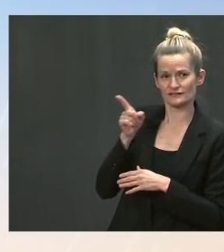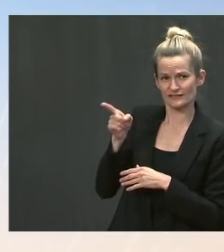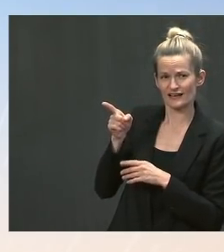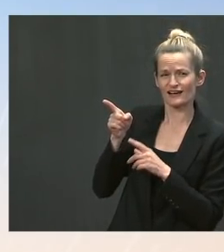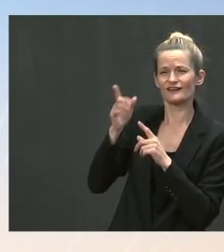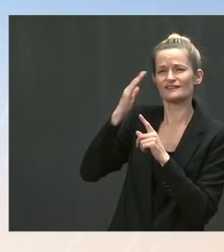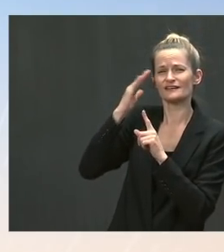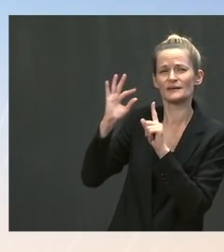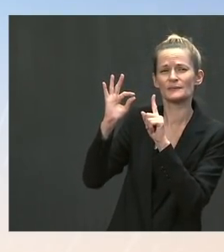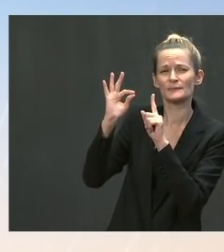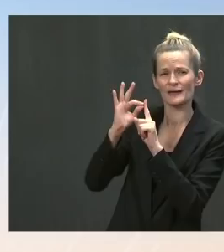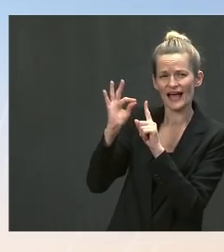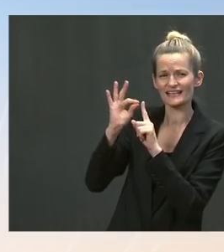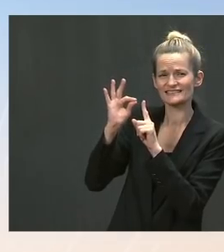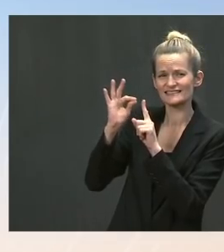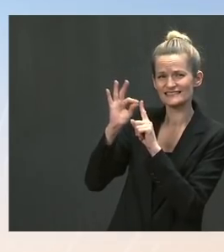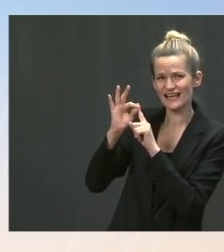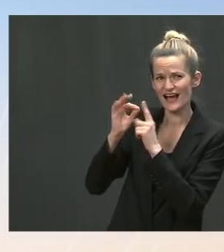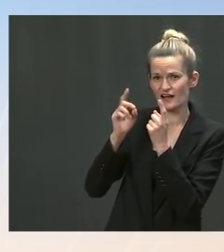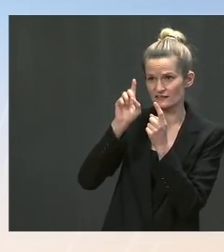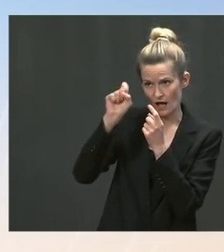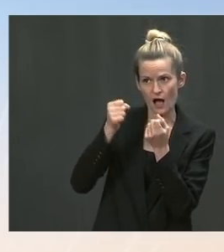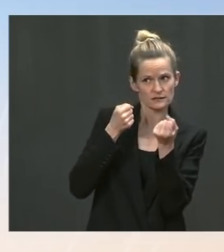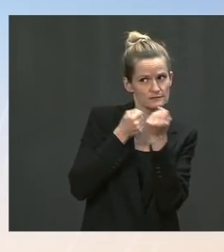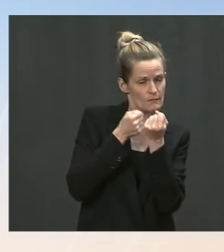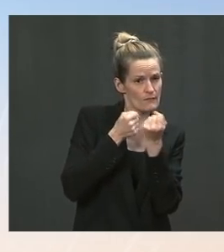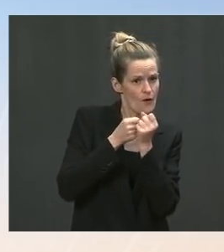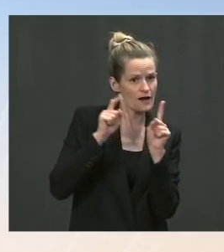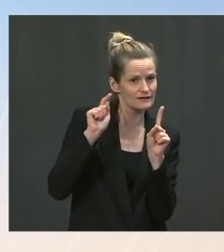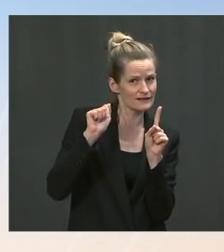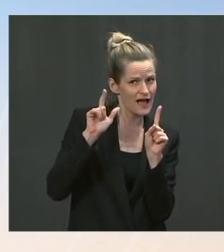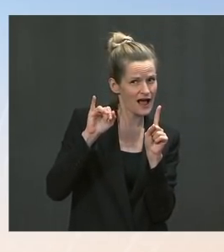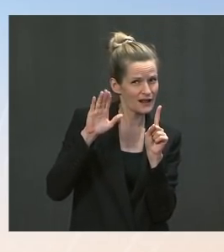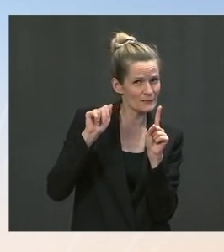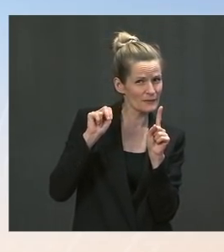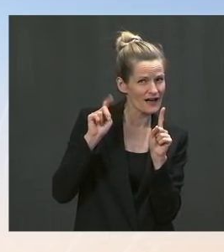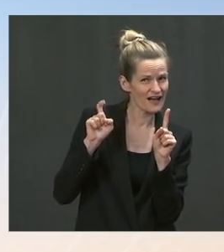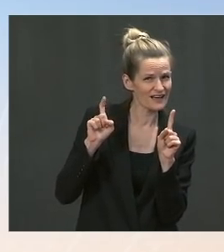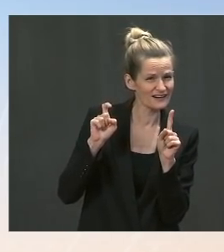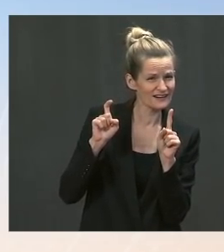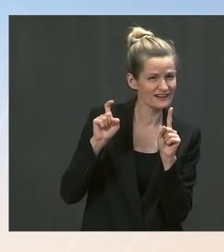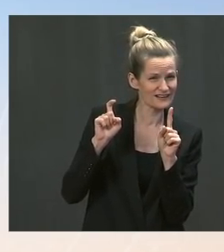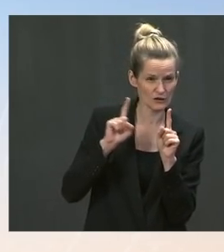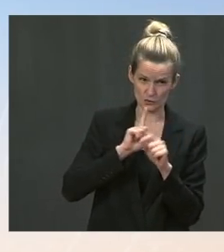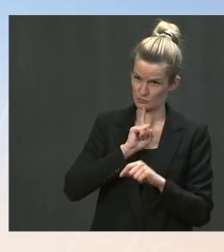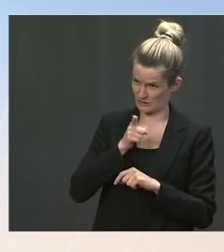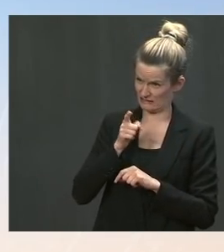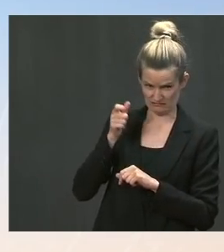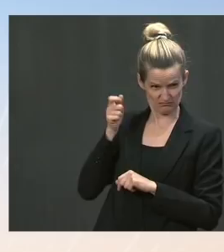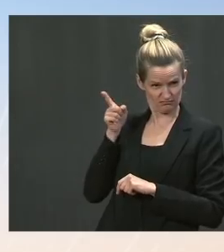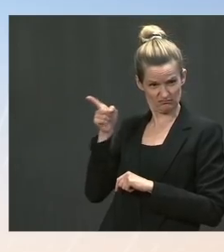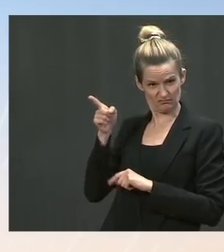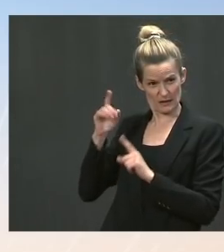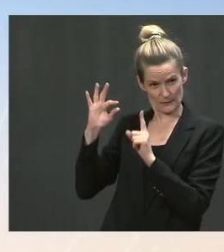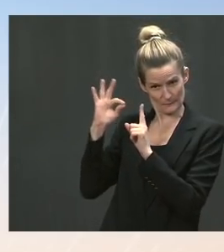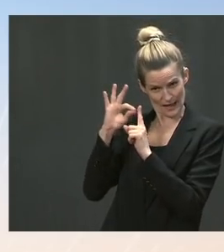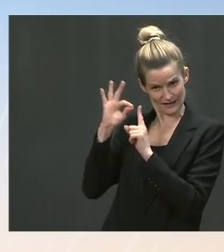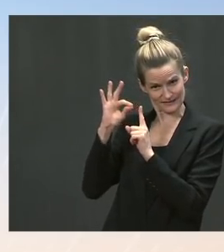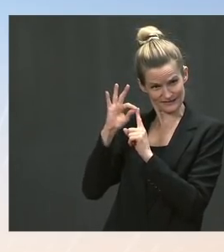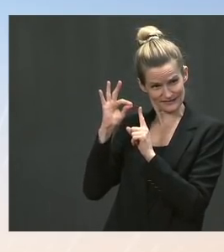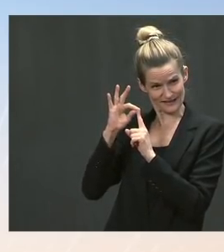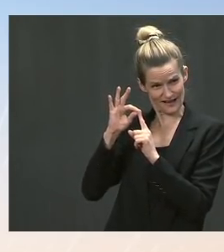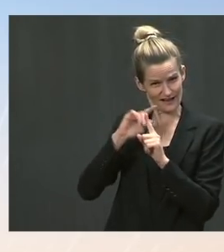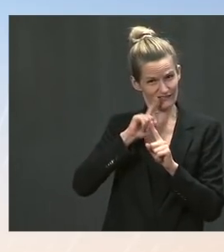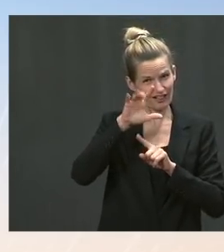all the Taliban activity, very systematically, they are in jail. Now, Afghan people did not understand that